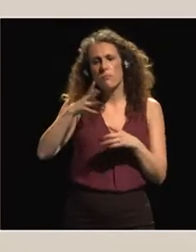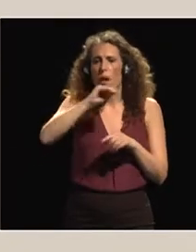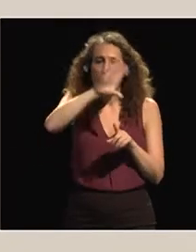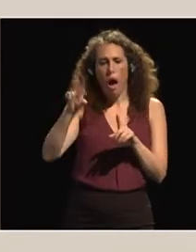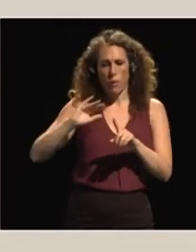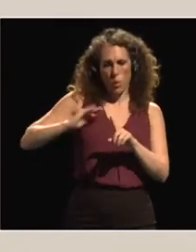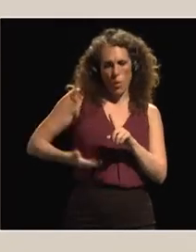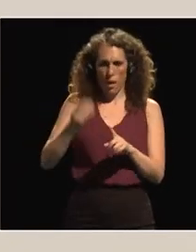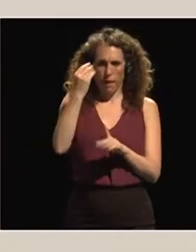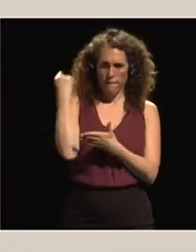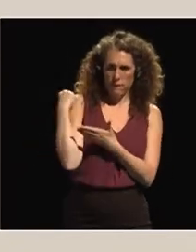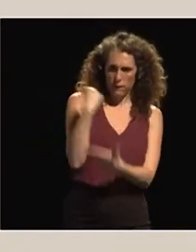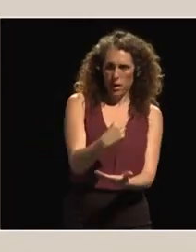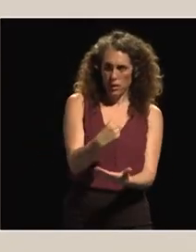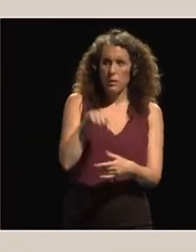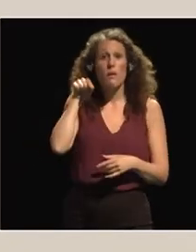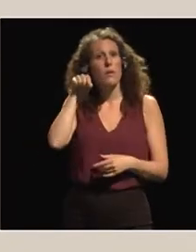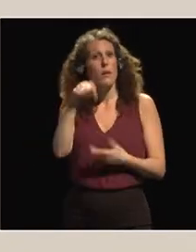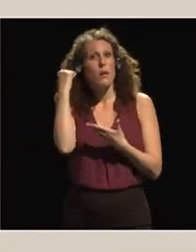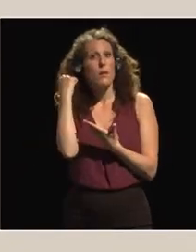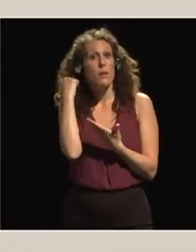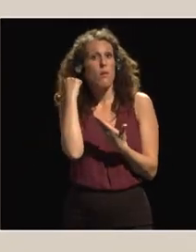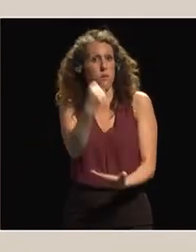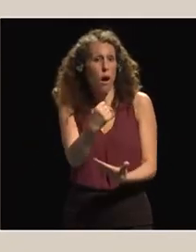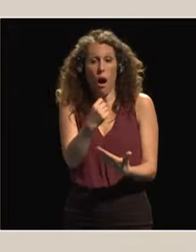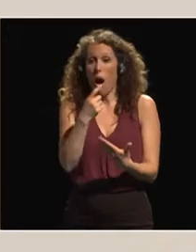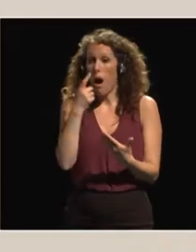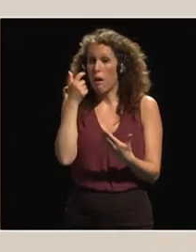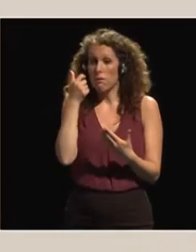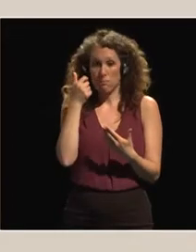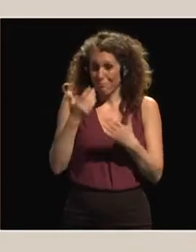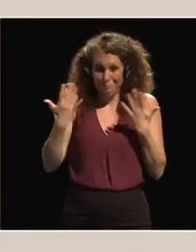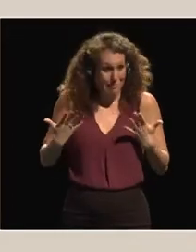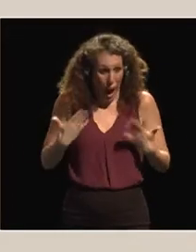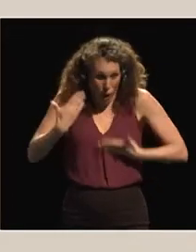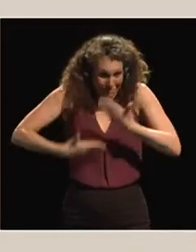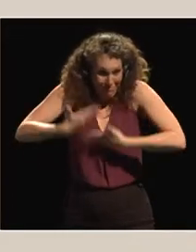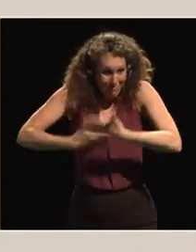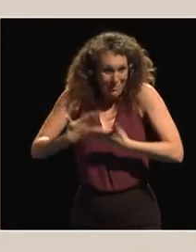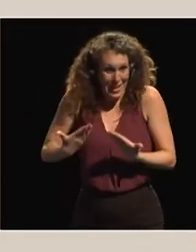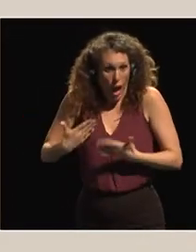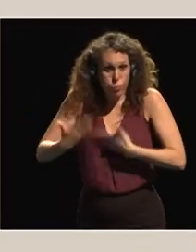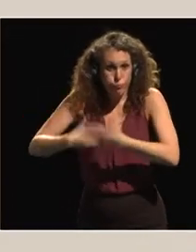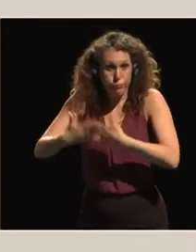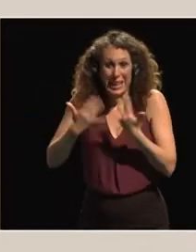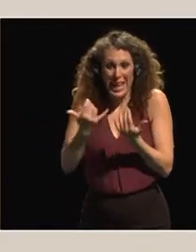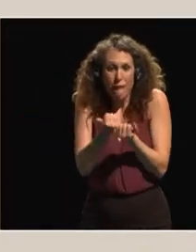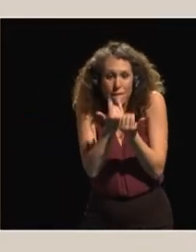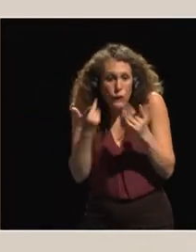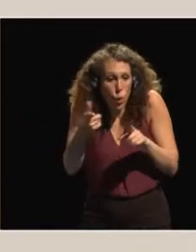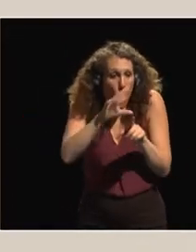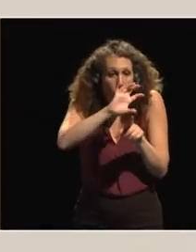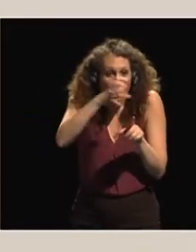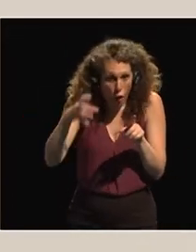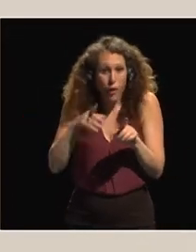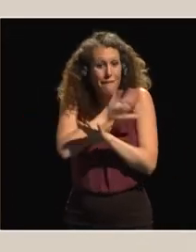funds. This fund exists. It is very operational. It has started. And there are some few countries on the continent that